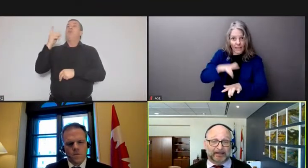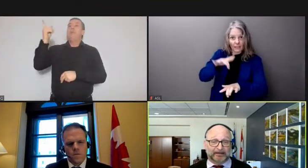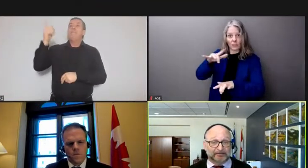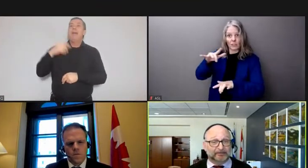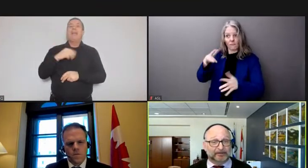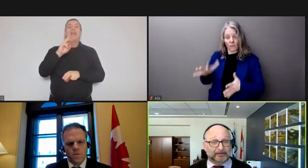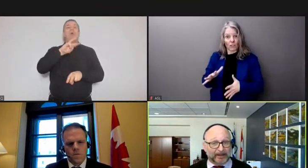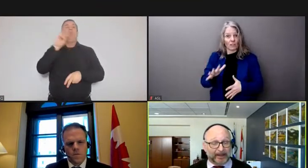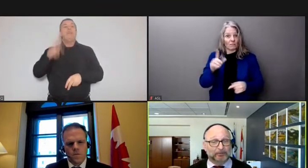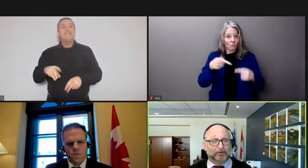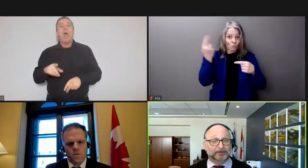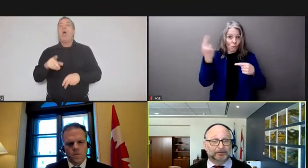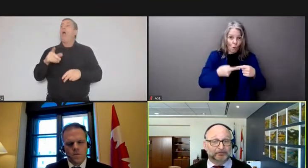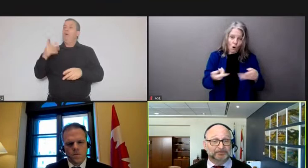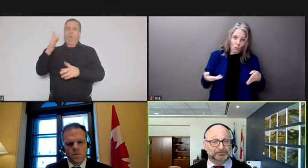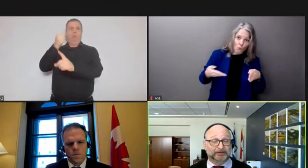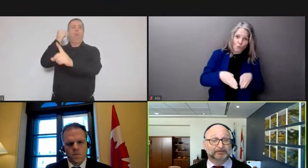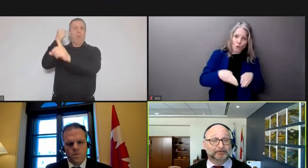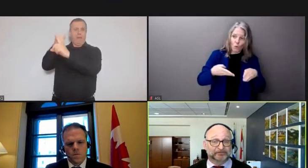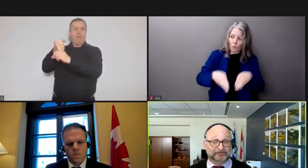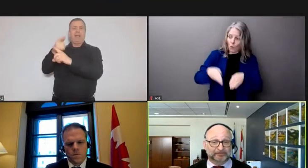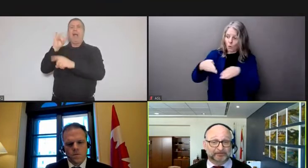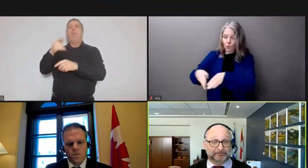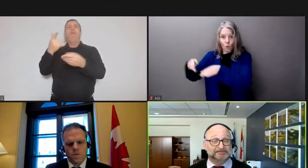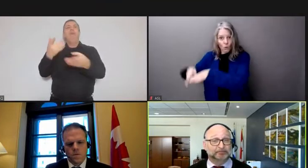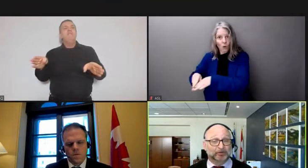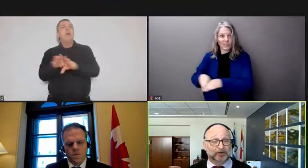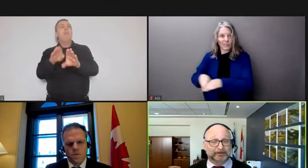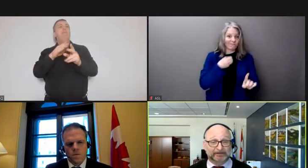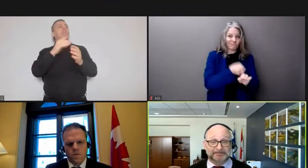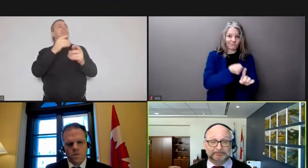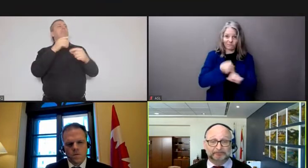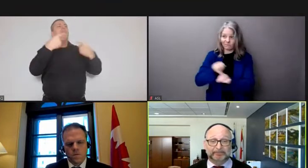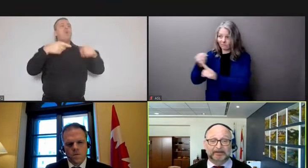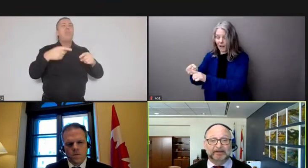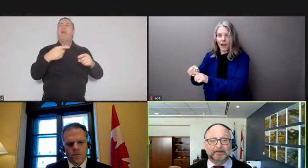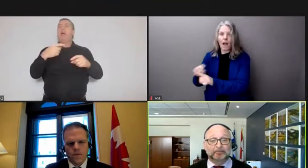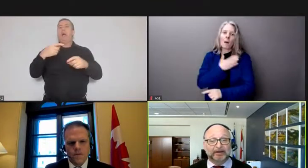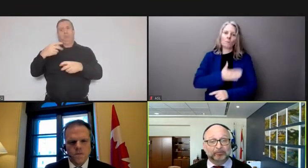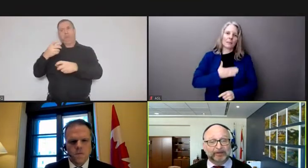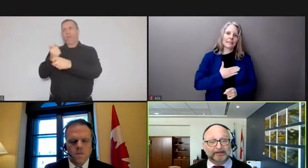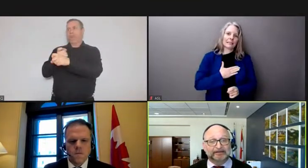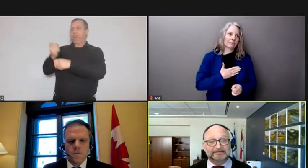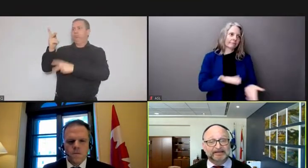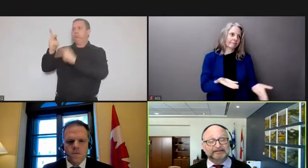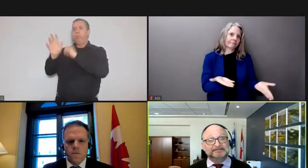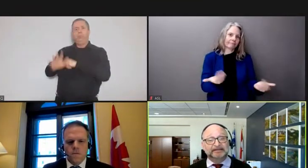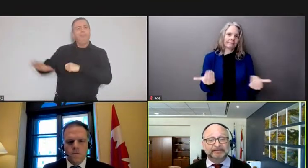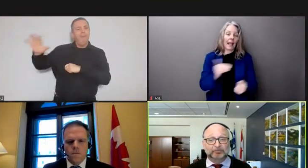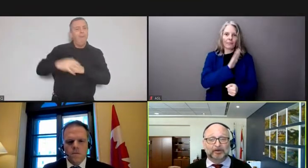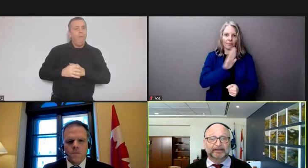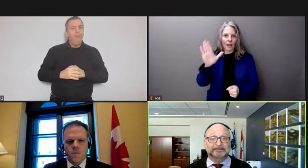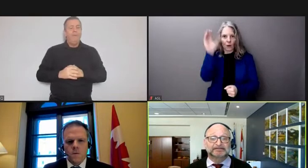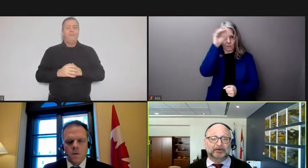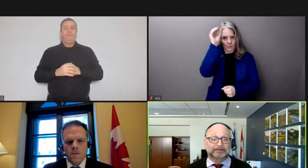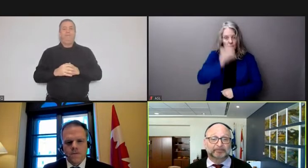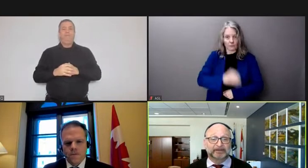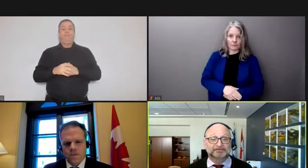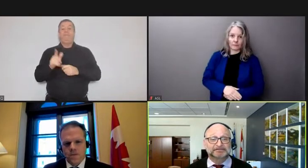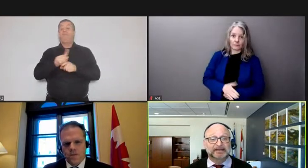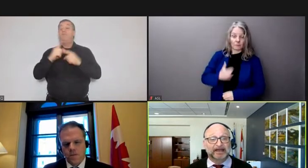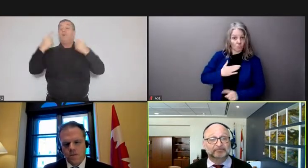and anyone who would join those those blockades my point is that these illegal blockades and